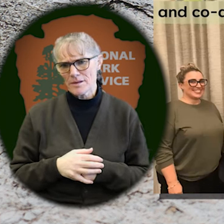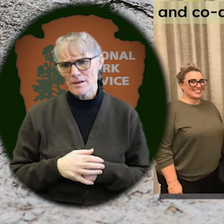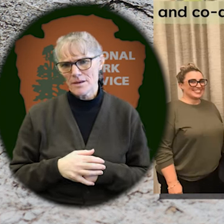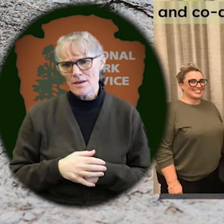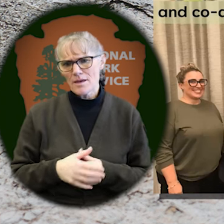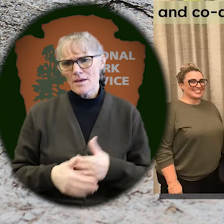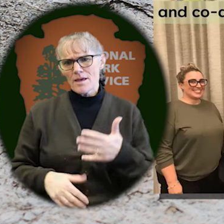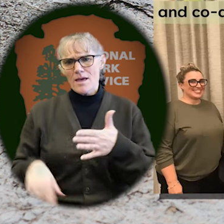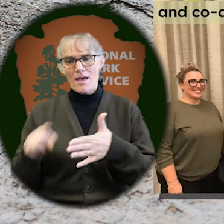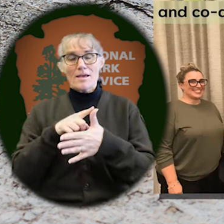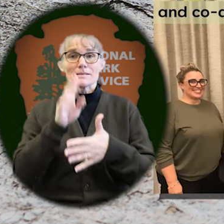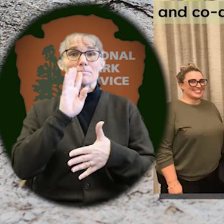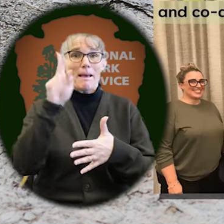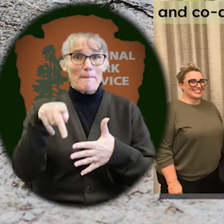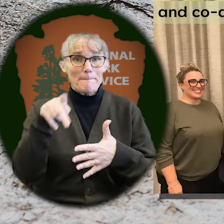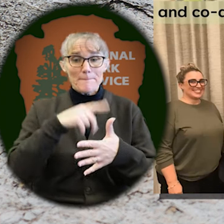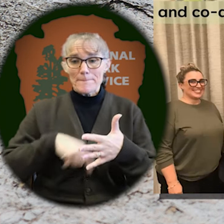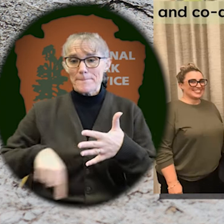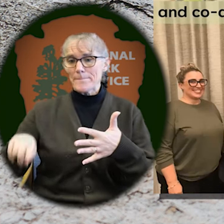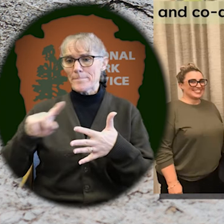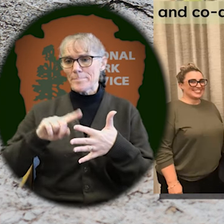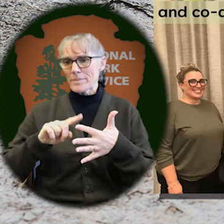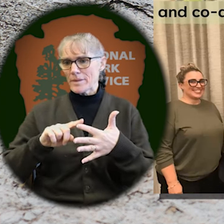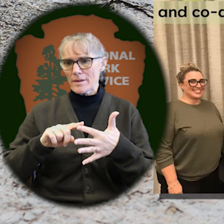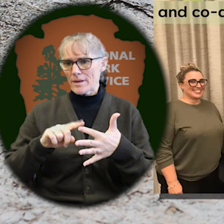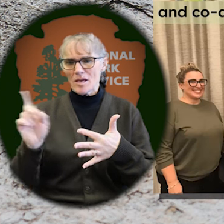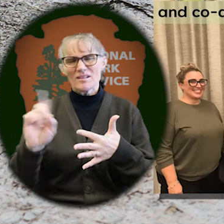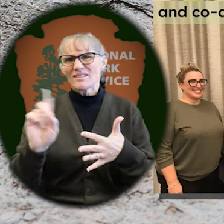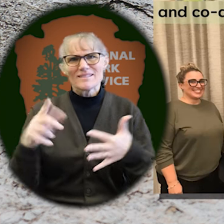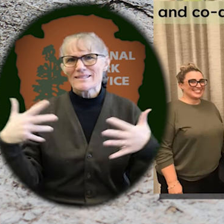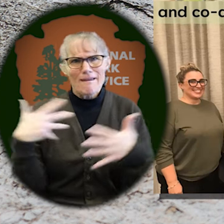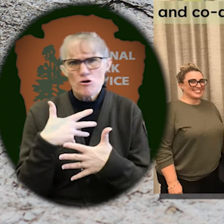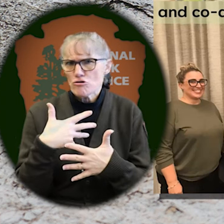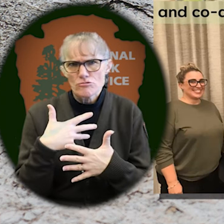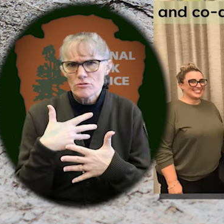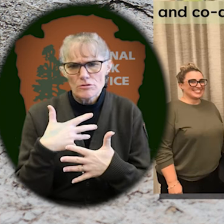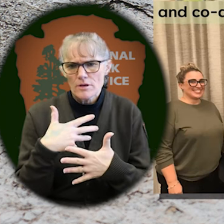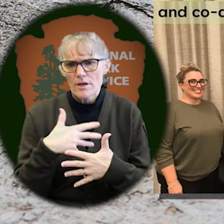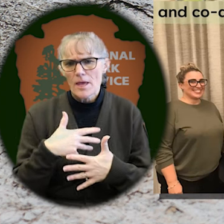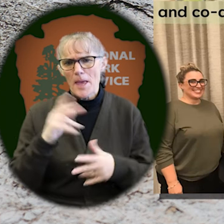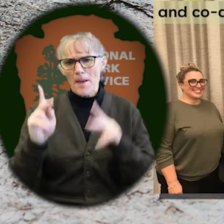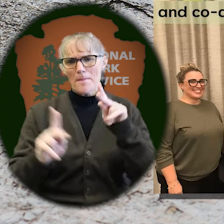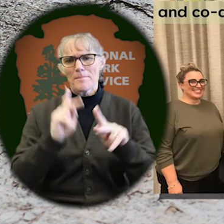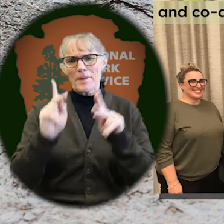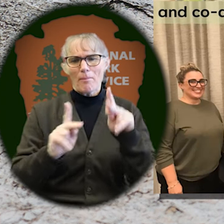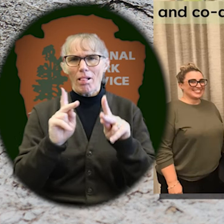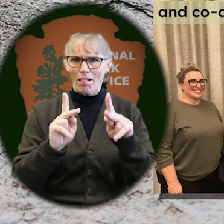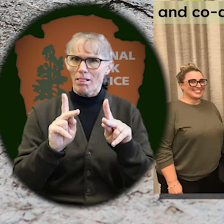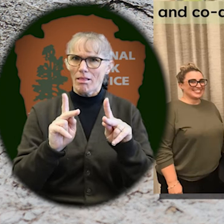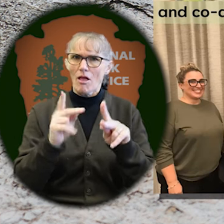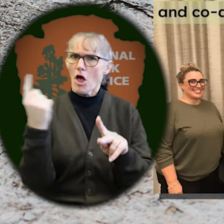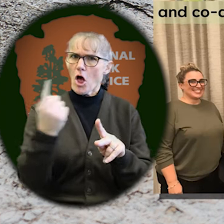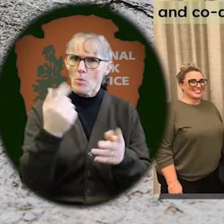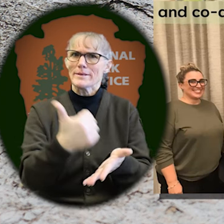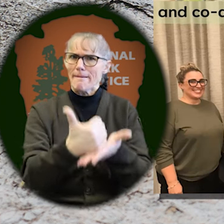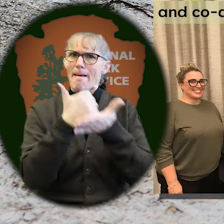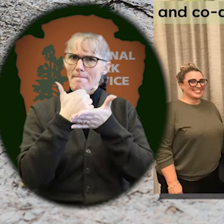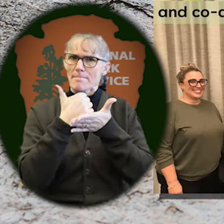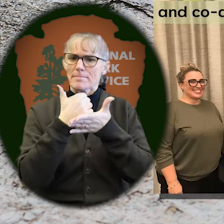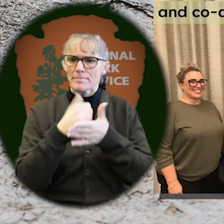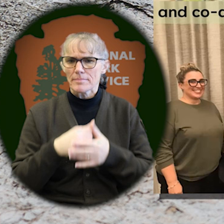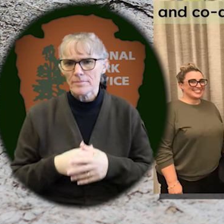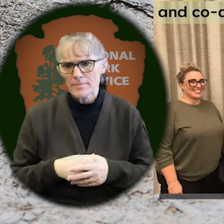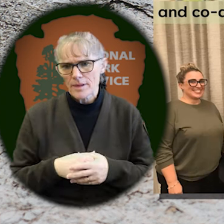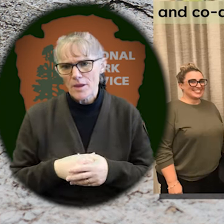to speak up. Do not be scared to ask for help. People will always be there for you. Know your